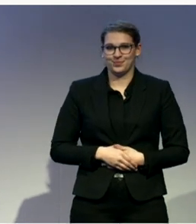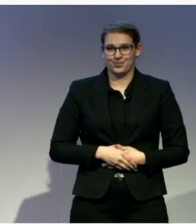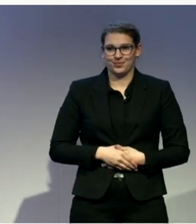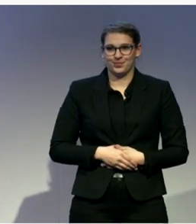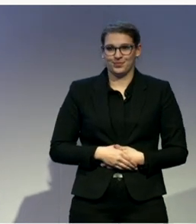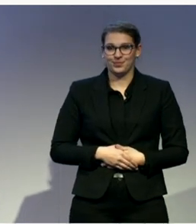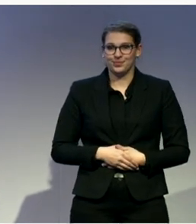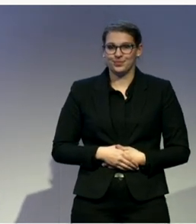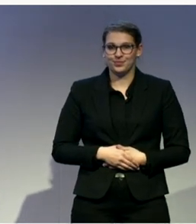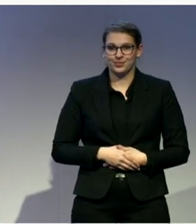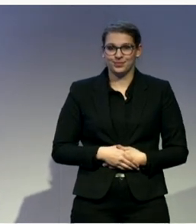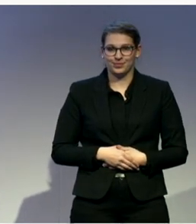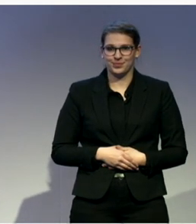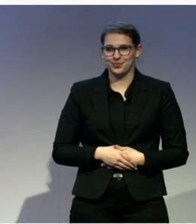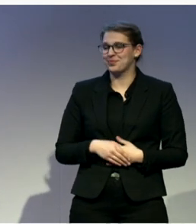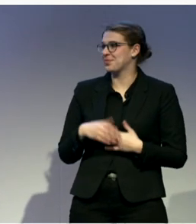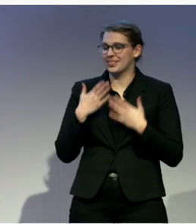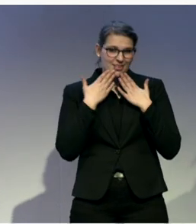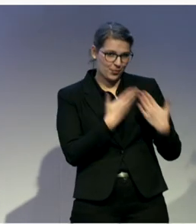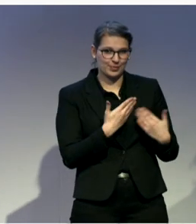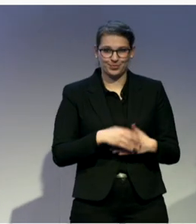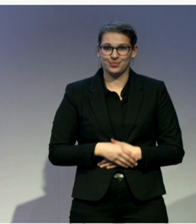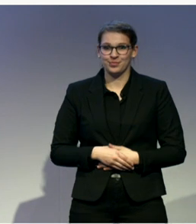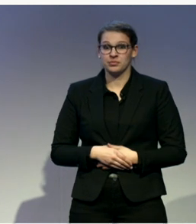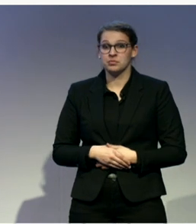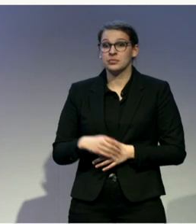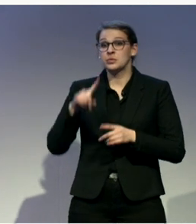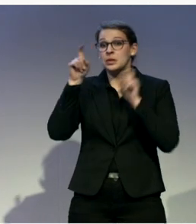Great. Thank you very much. Any more questions from the floor?